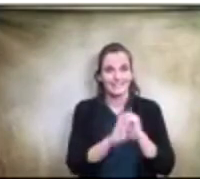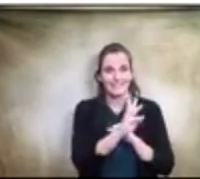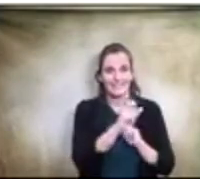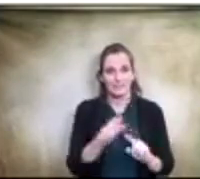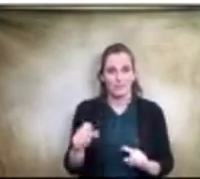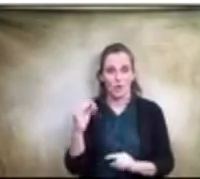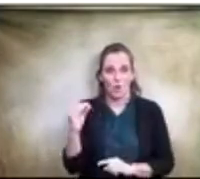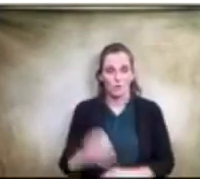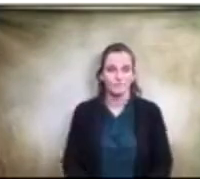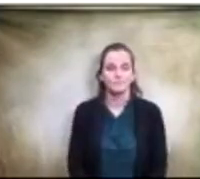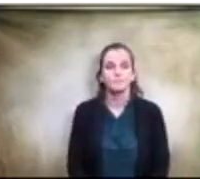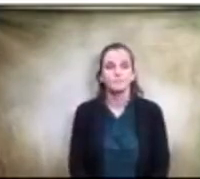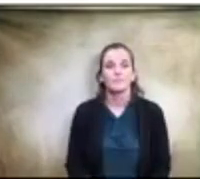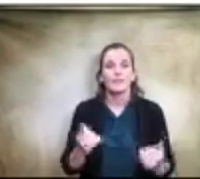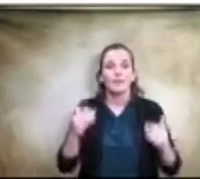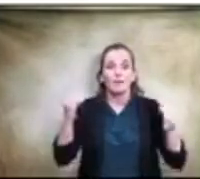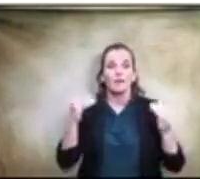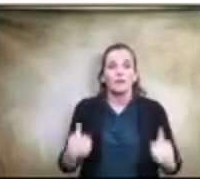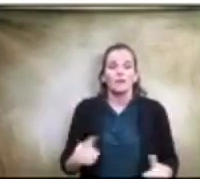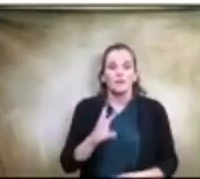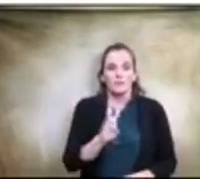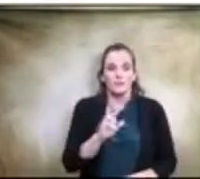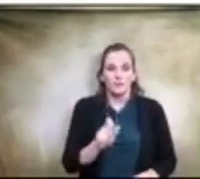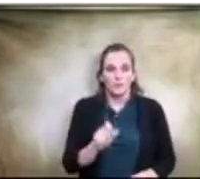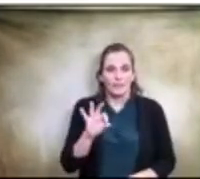we'll now move to 6.9 fire panels